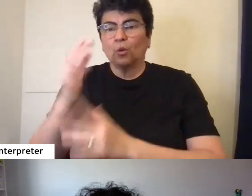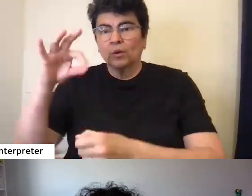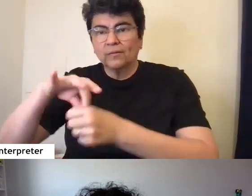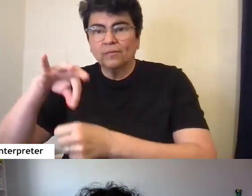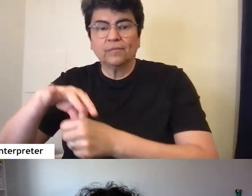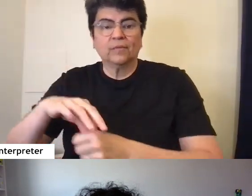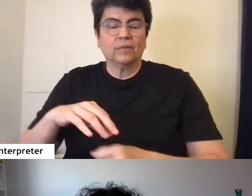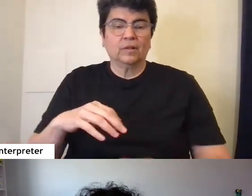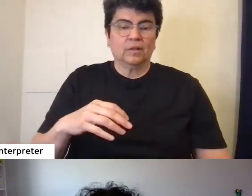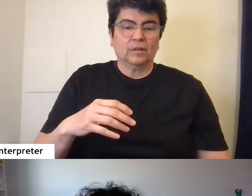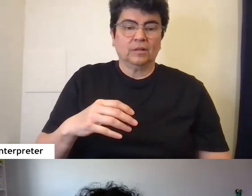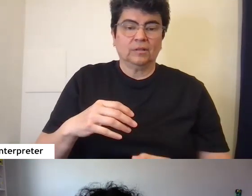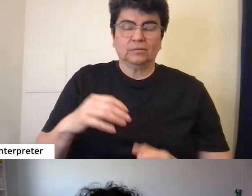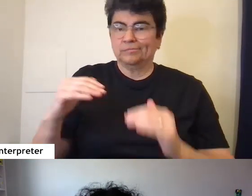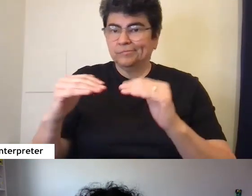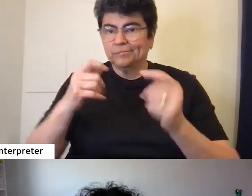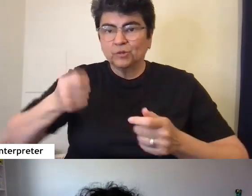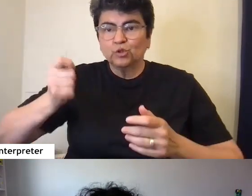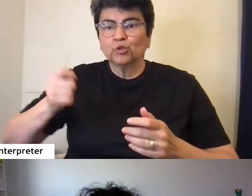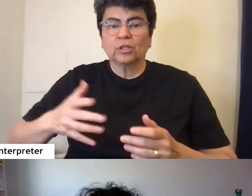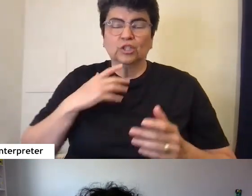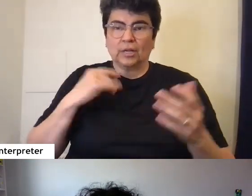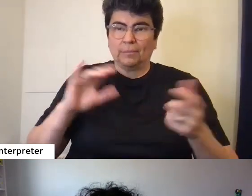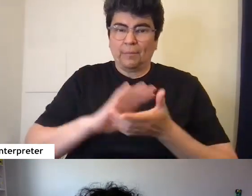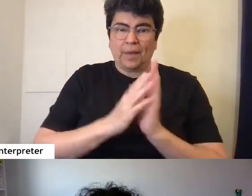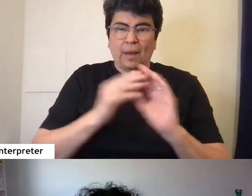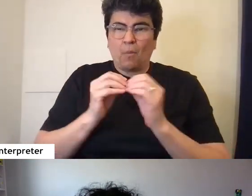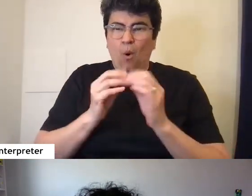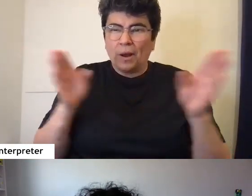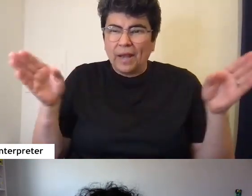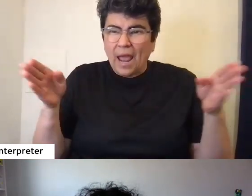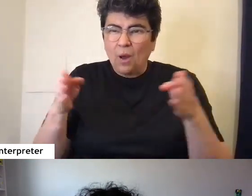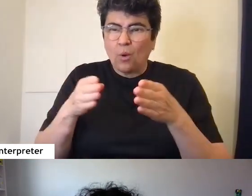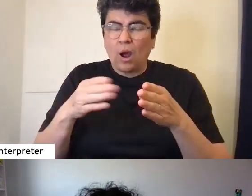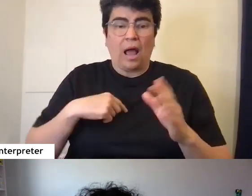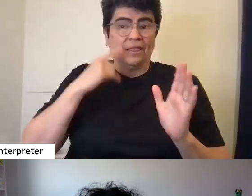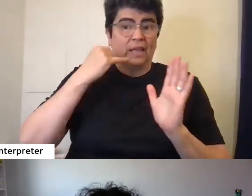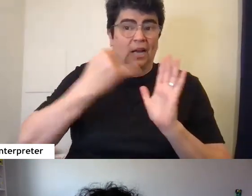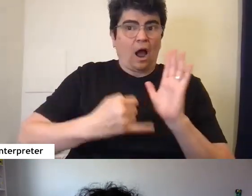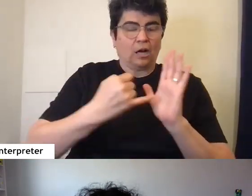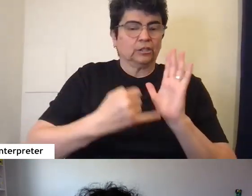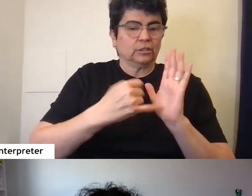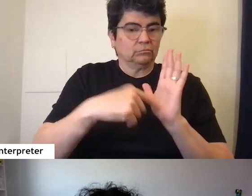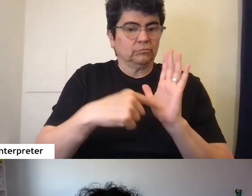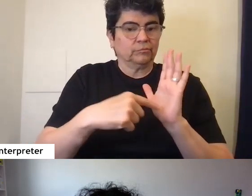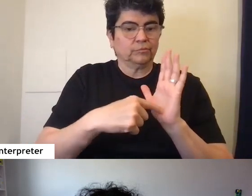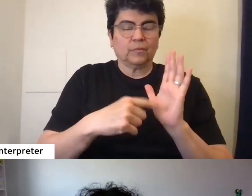judicially narrow. I think that the arts play a